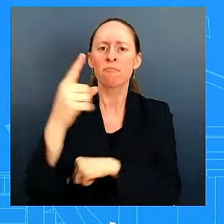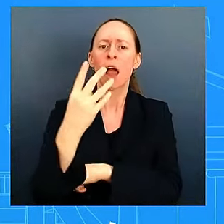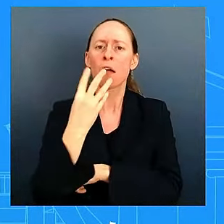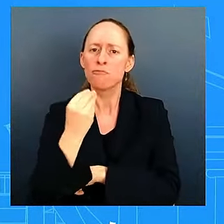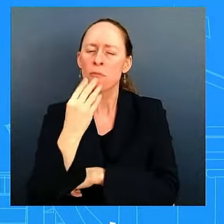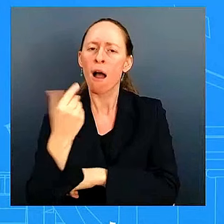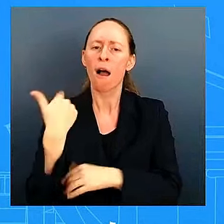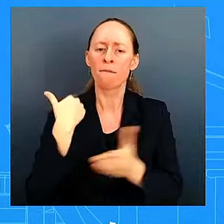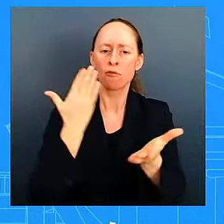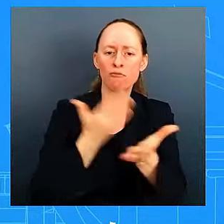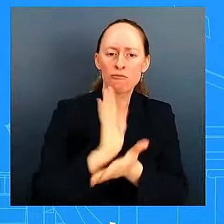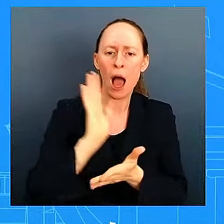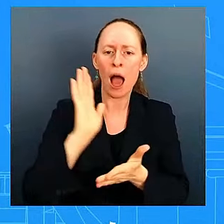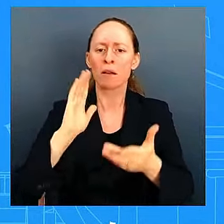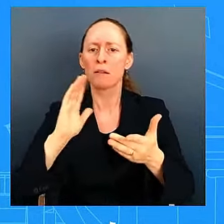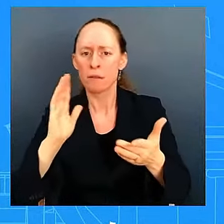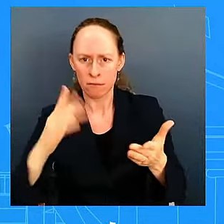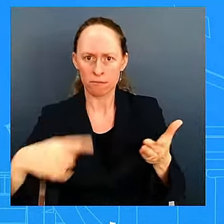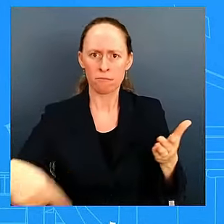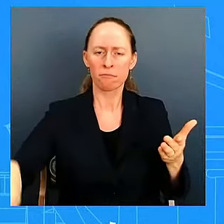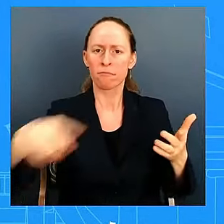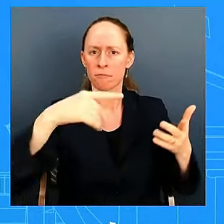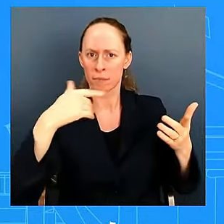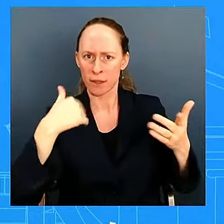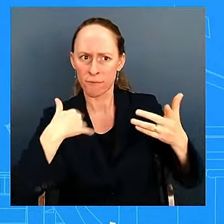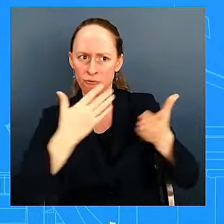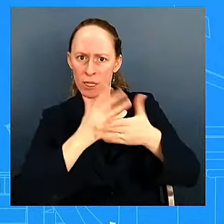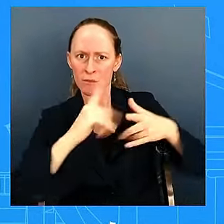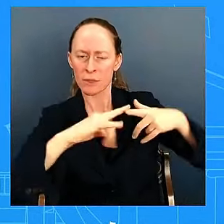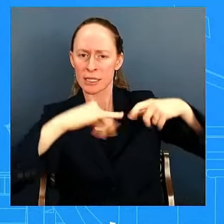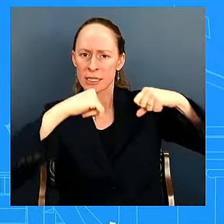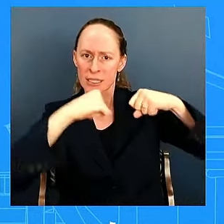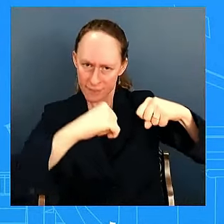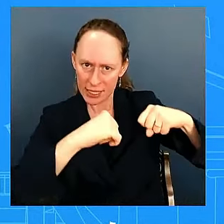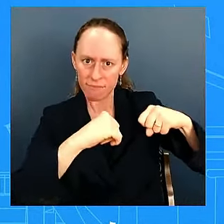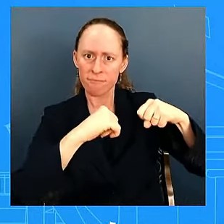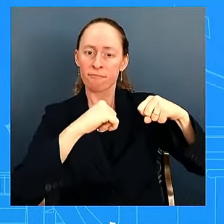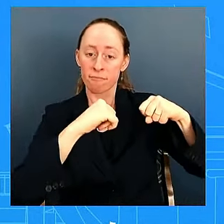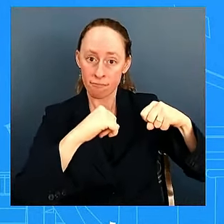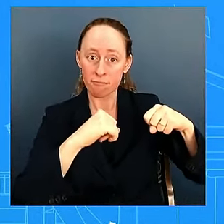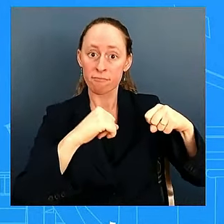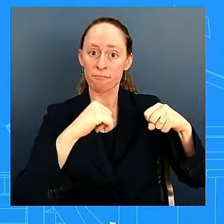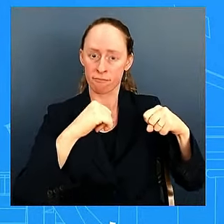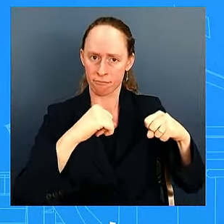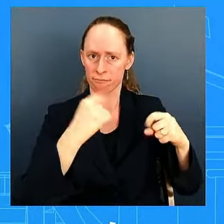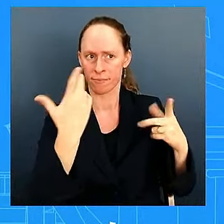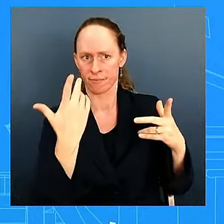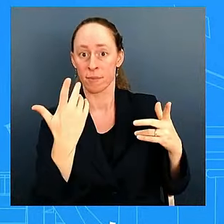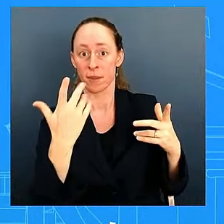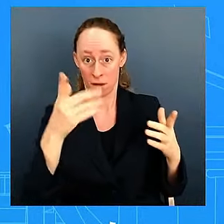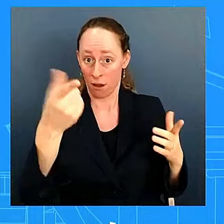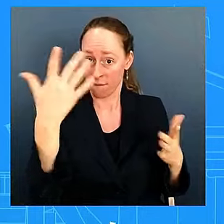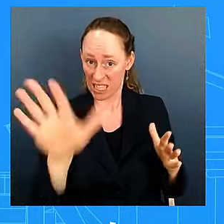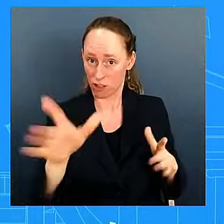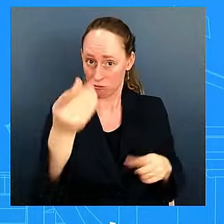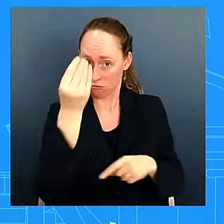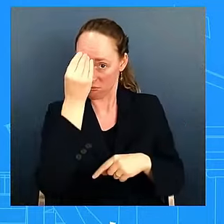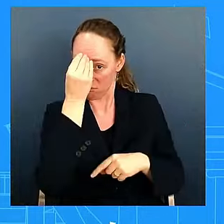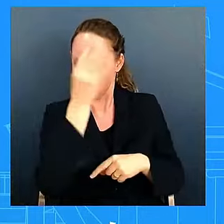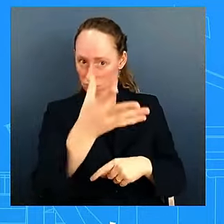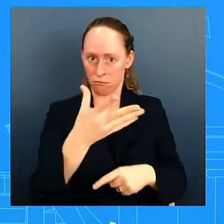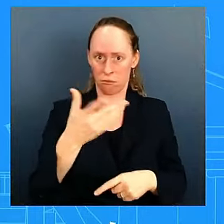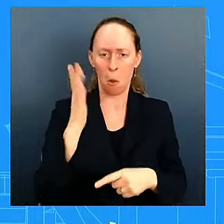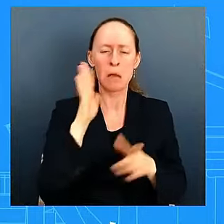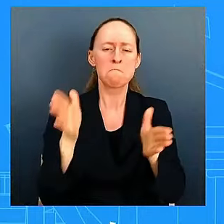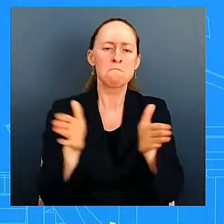israelis have just informed the united states that there are indeed launching limited ground operations so a couple of things and both things can be true